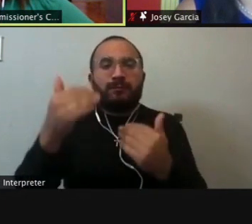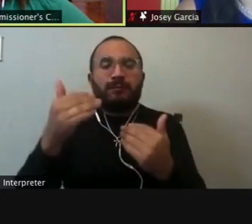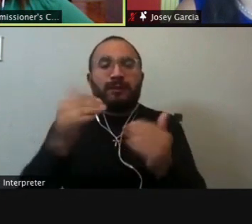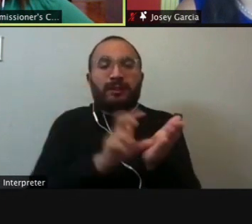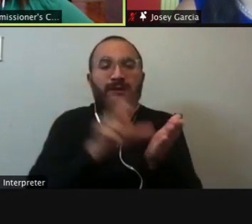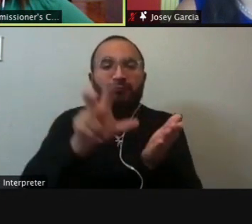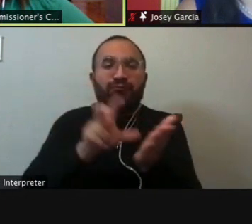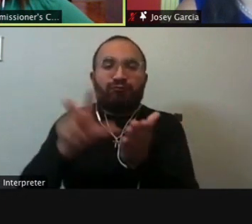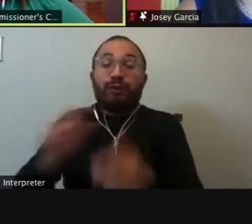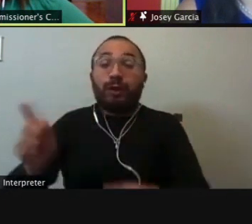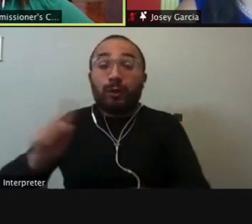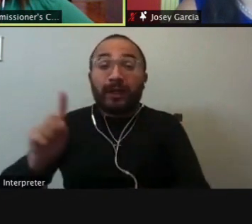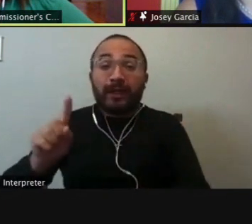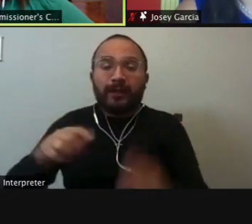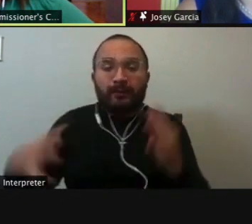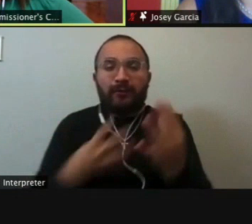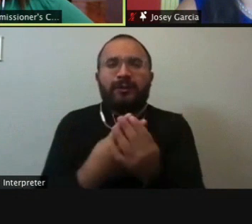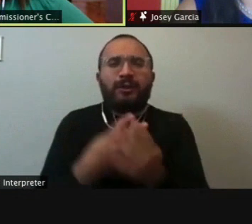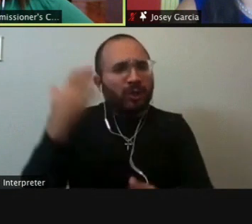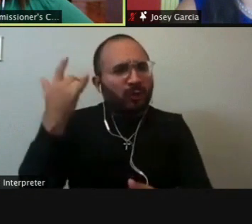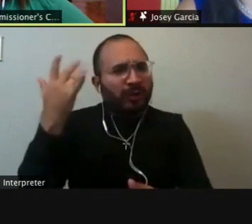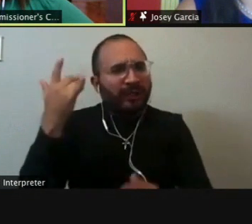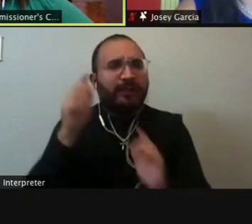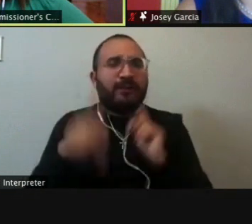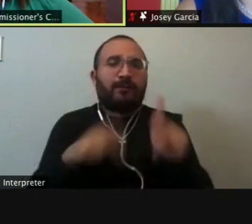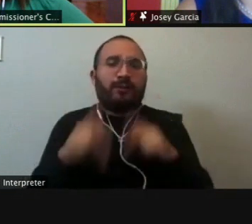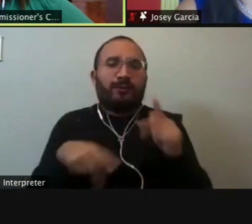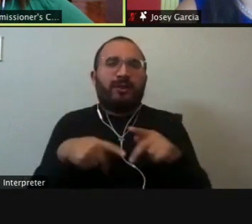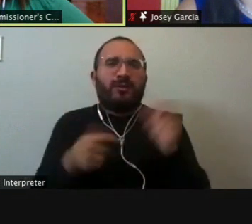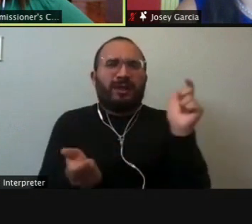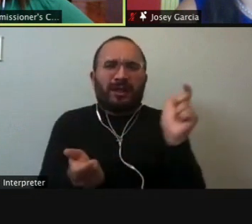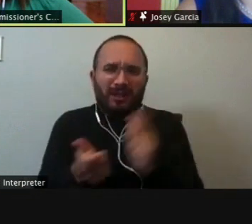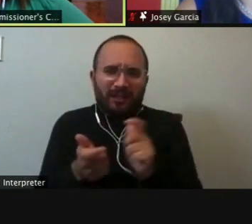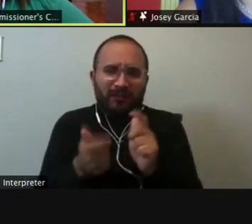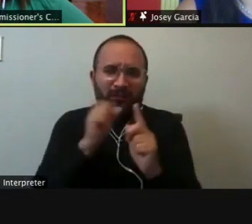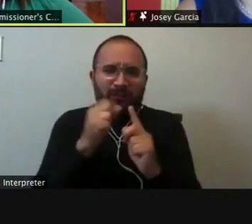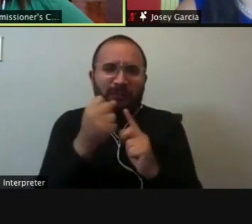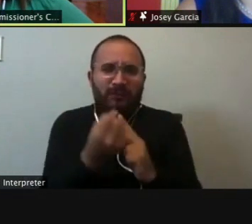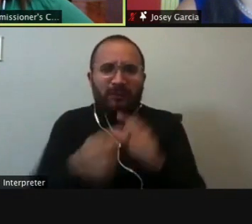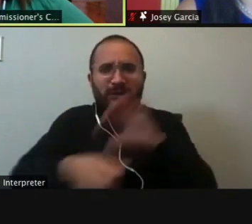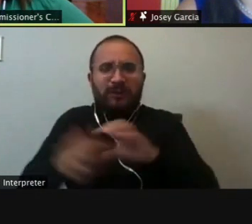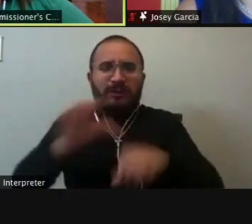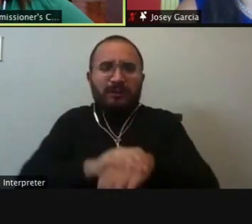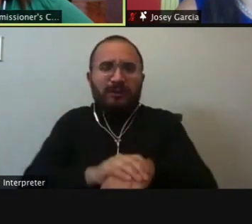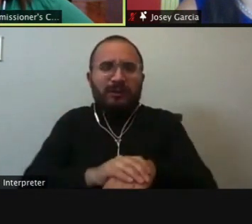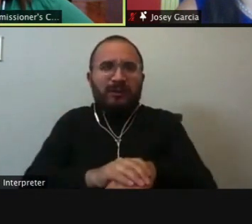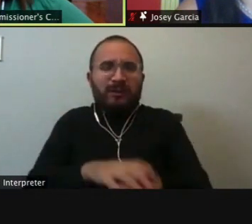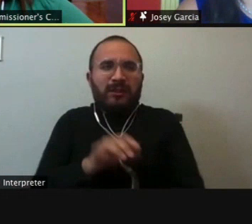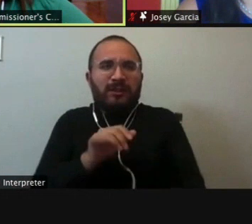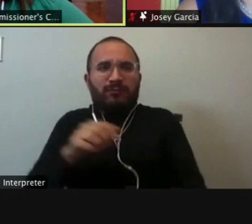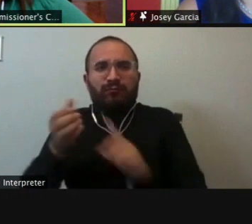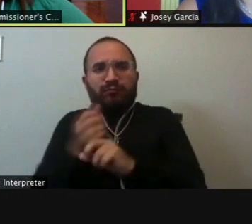So why are you going to put people with these minor type of incidents and, and keep them in jail because